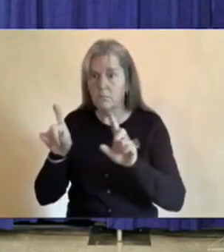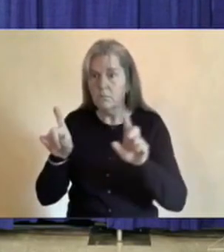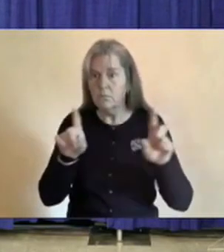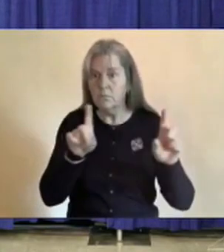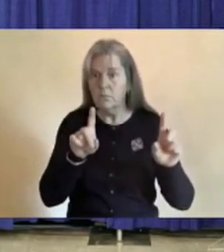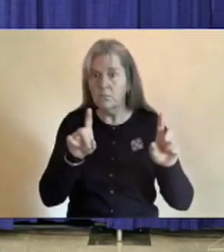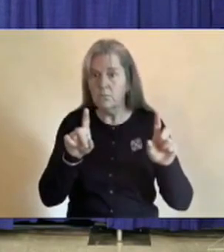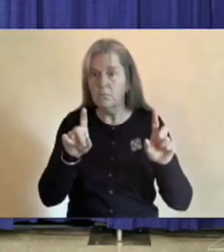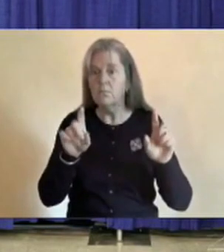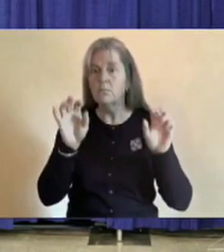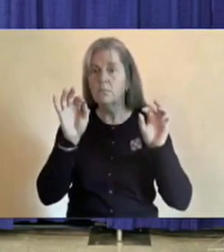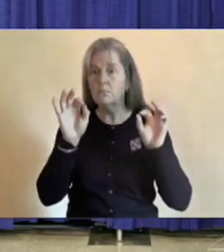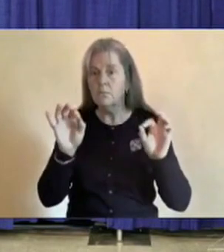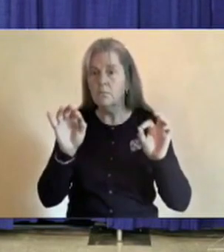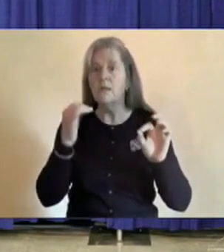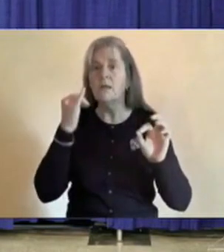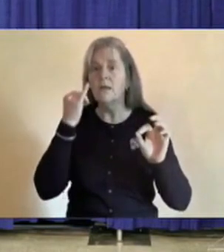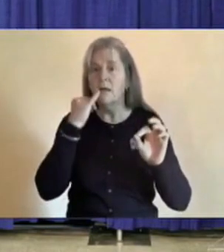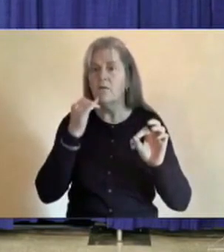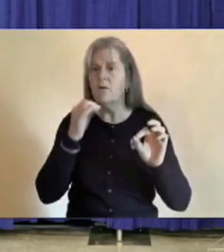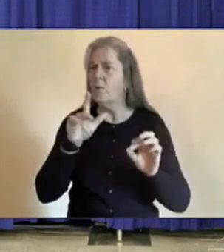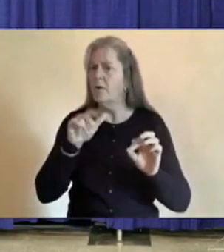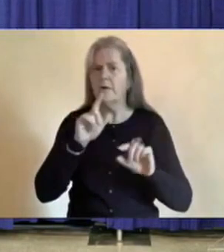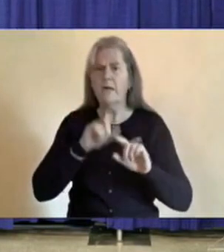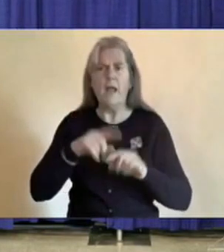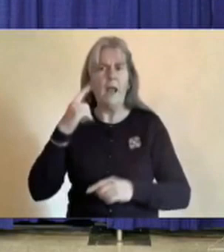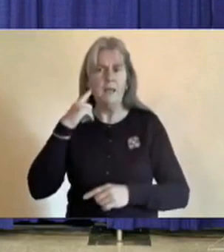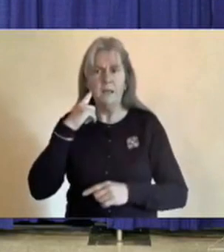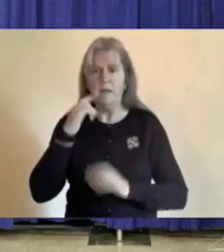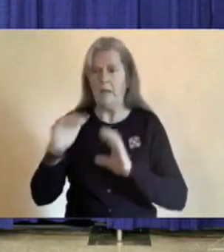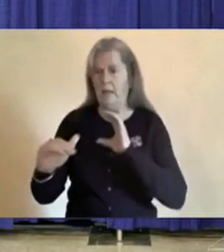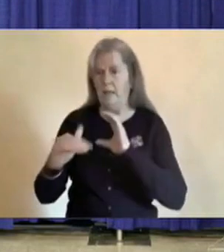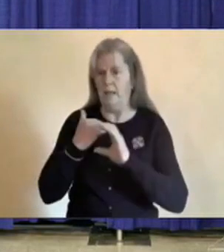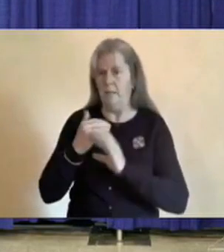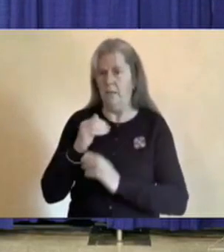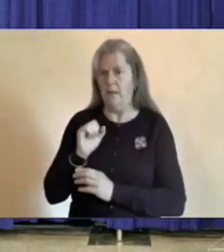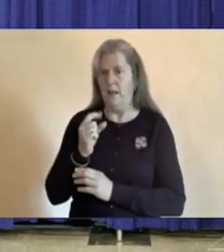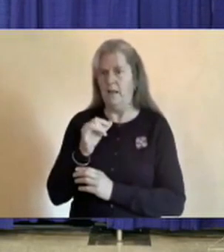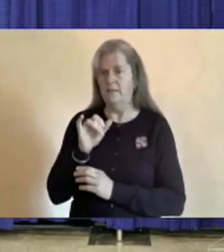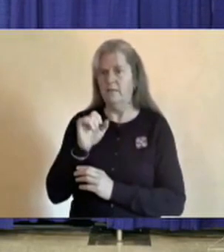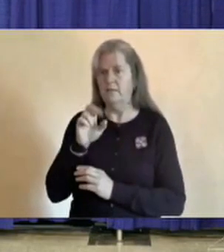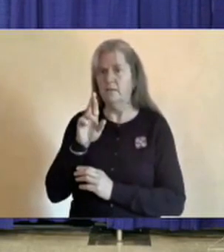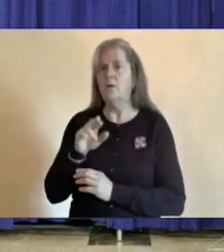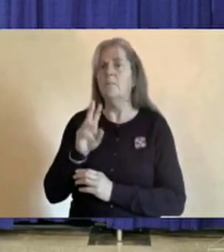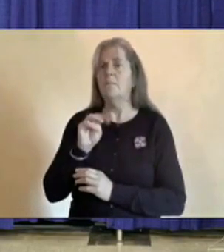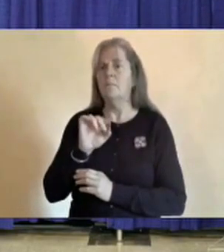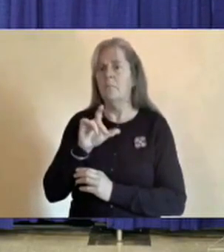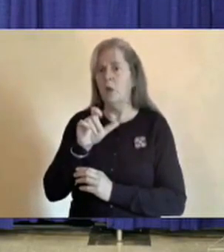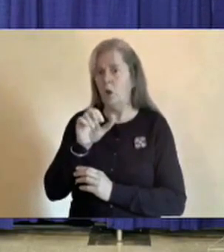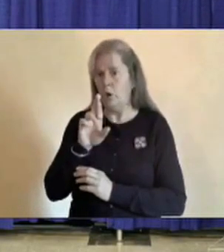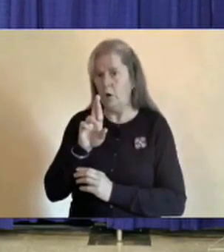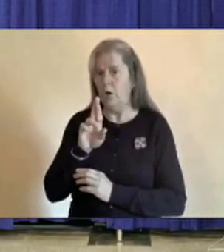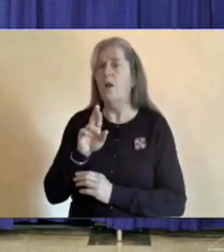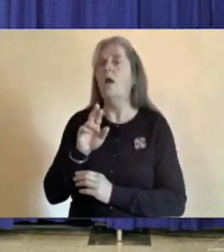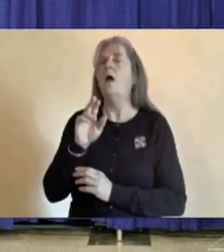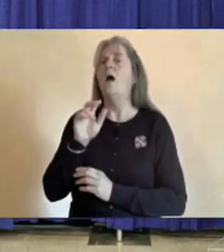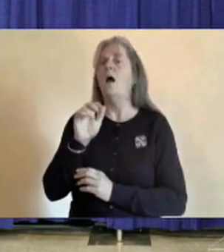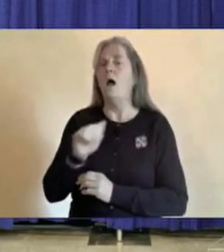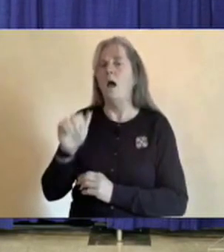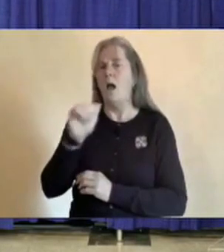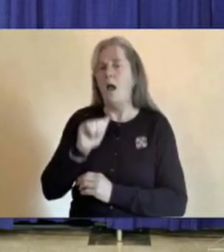If any of the reporters are having problems, please email AlexisMiller, A-L-E-X-I-S dot Miller, M-I-L-L